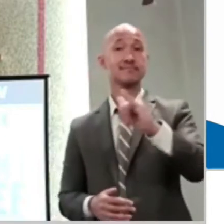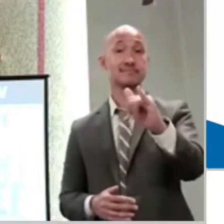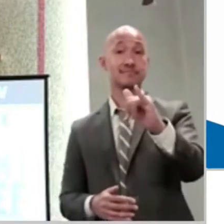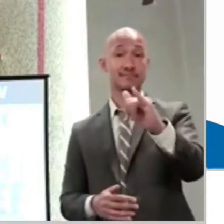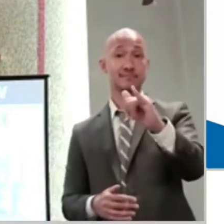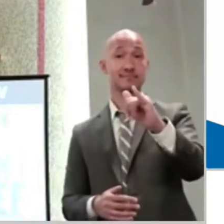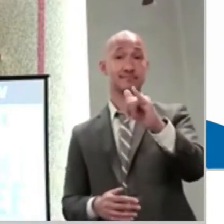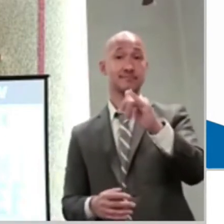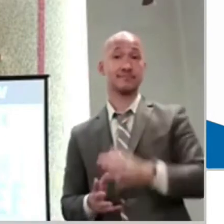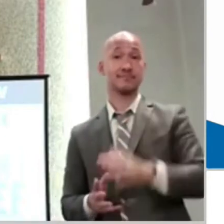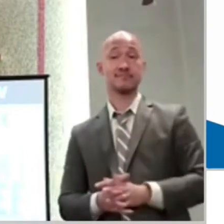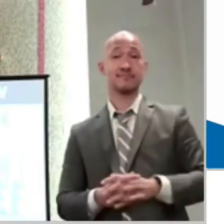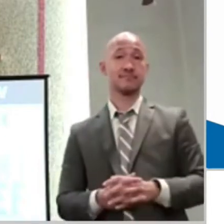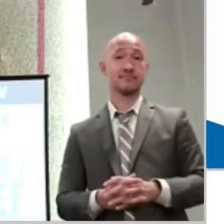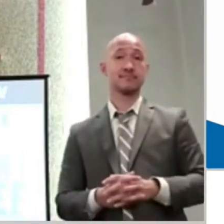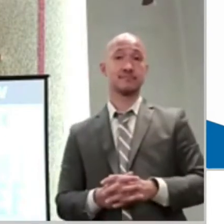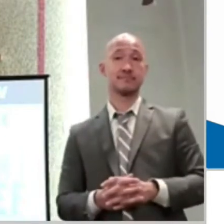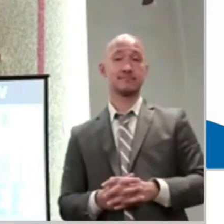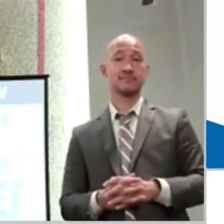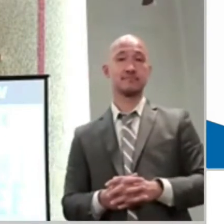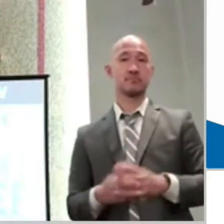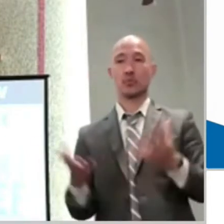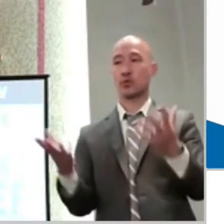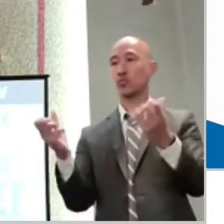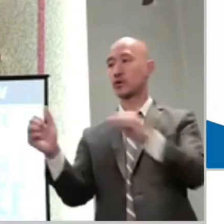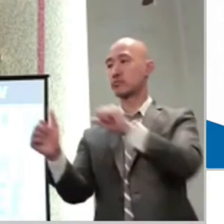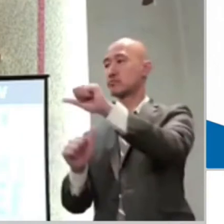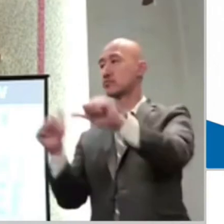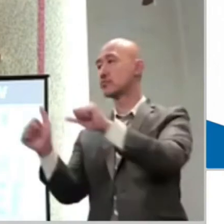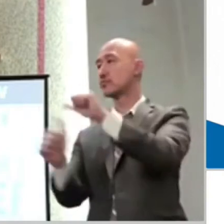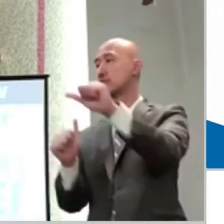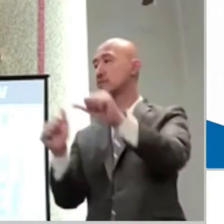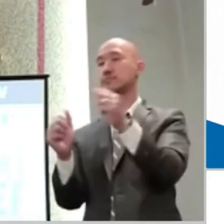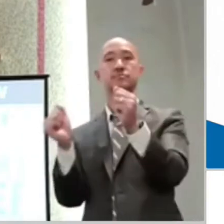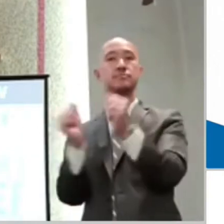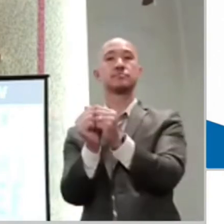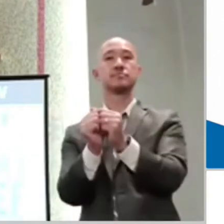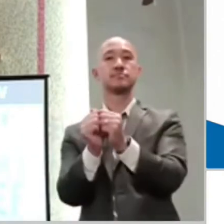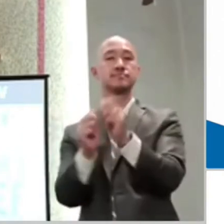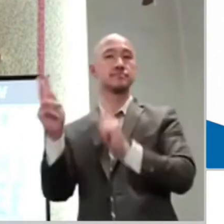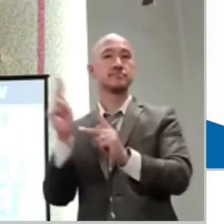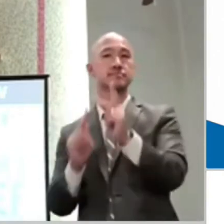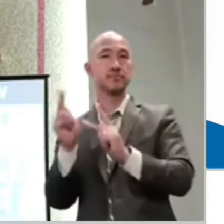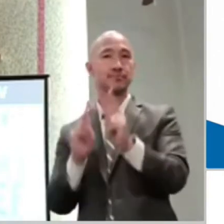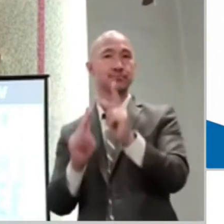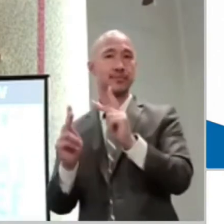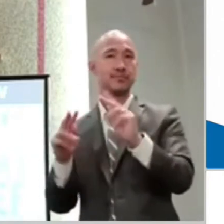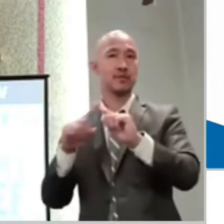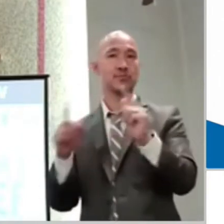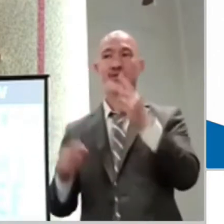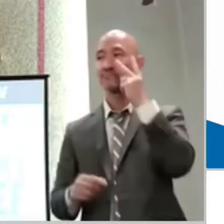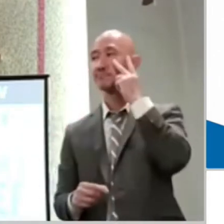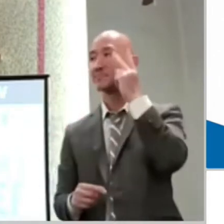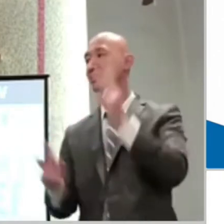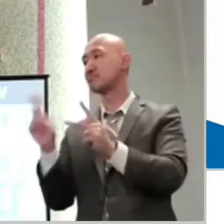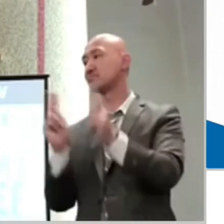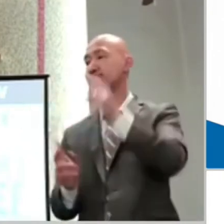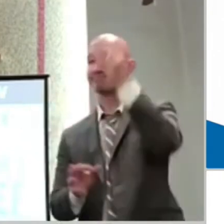bread of life and he's giving them the bread. And they're like, no, no, no, we want a stone instead. We want people.